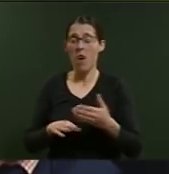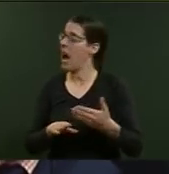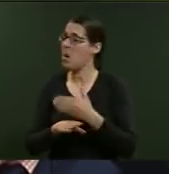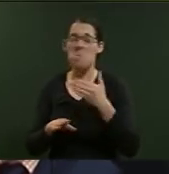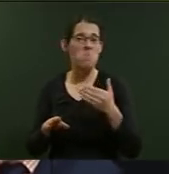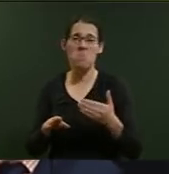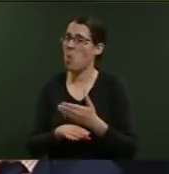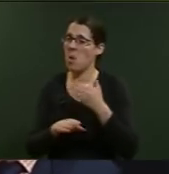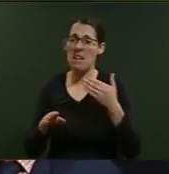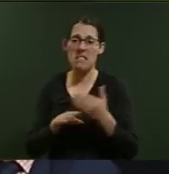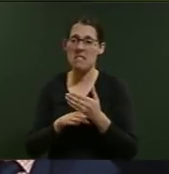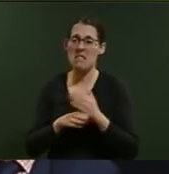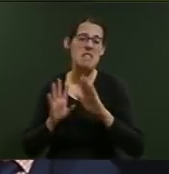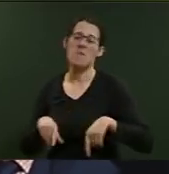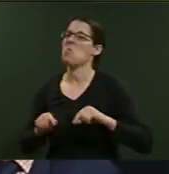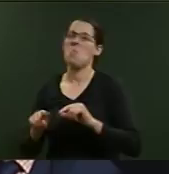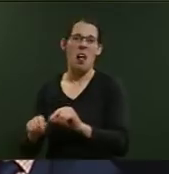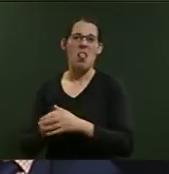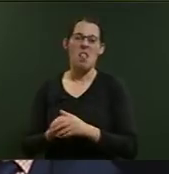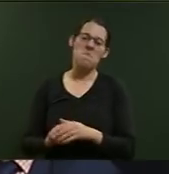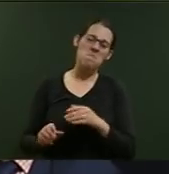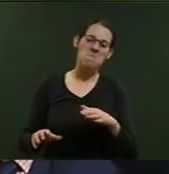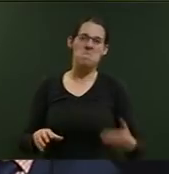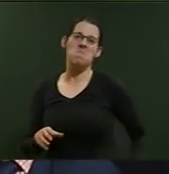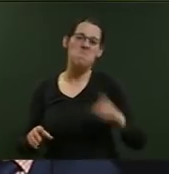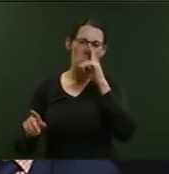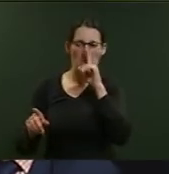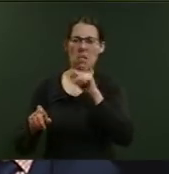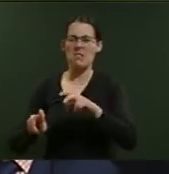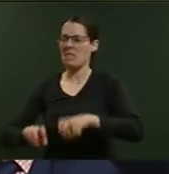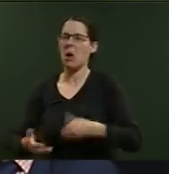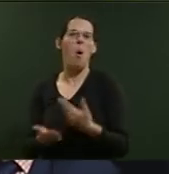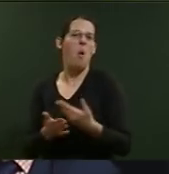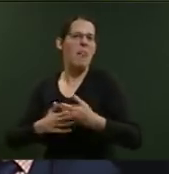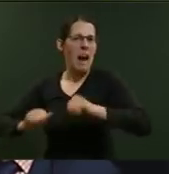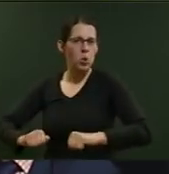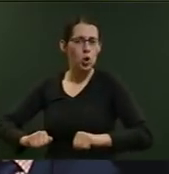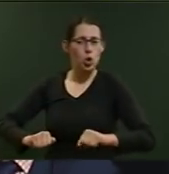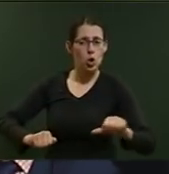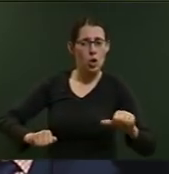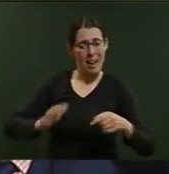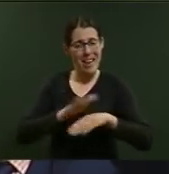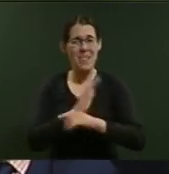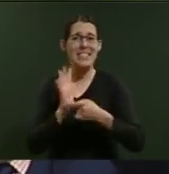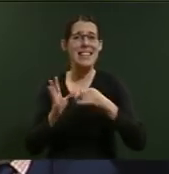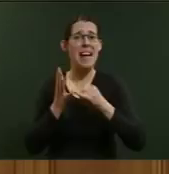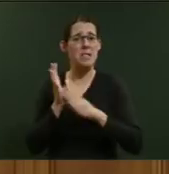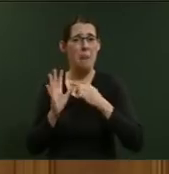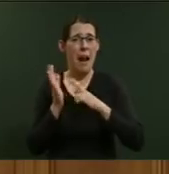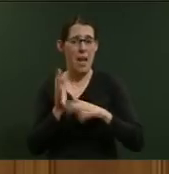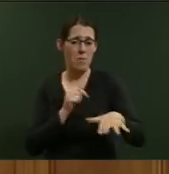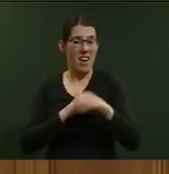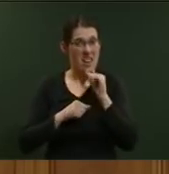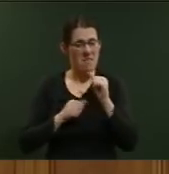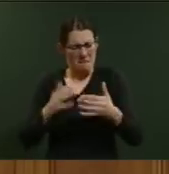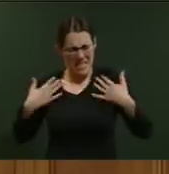in the Bay of Plenty, the Hawke's Bay and Tasman be expected to pick fruit if they are physically able? Mr